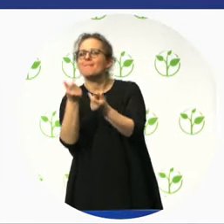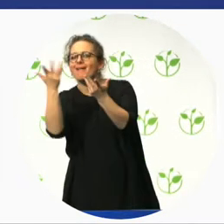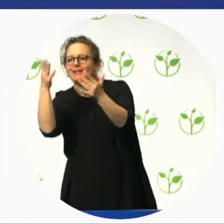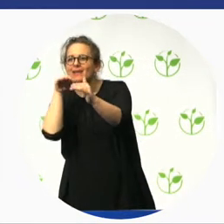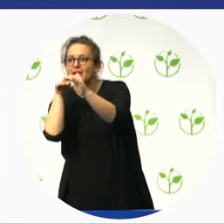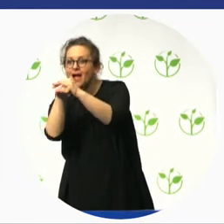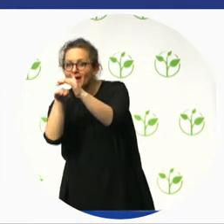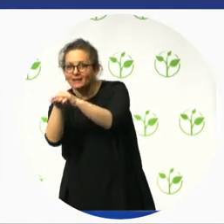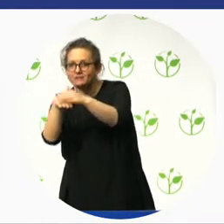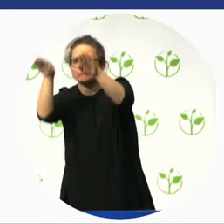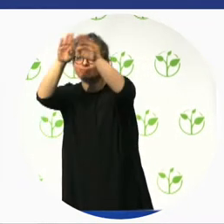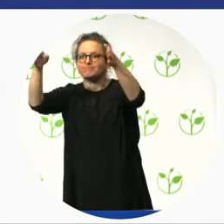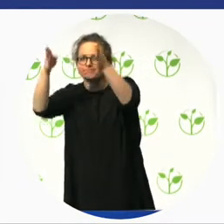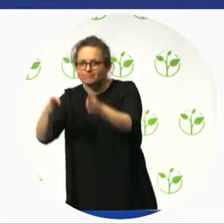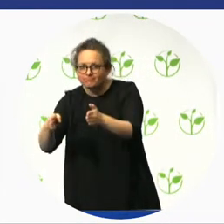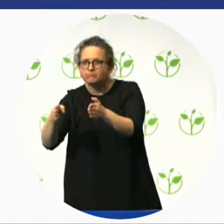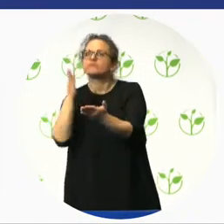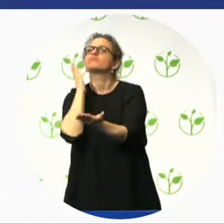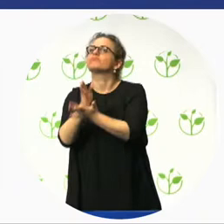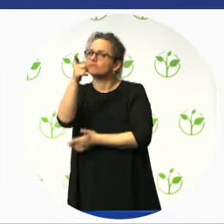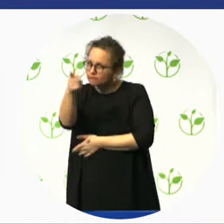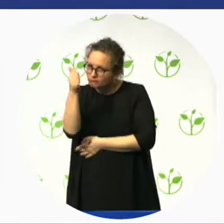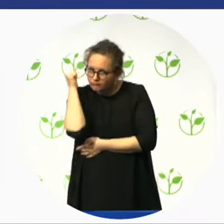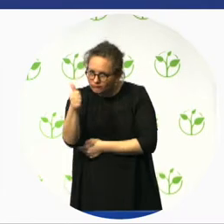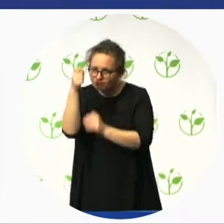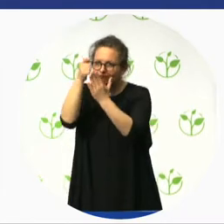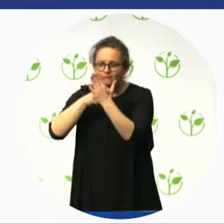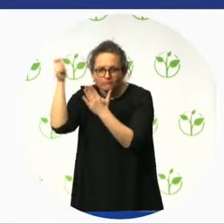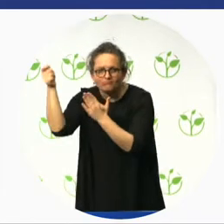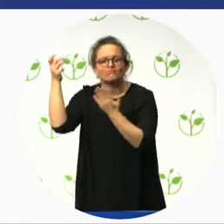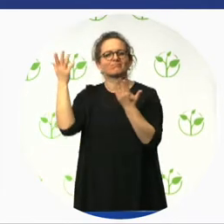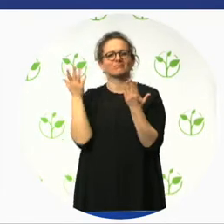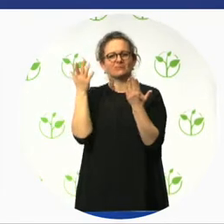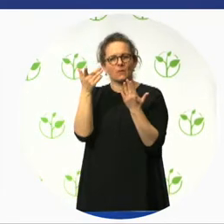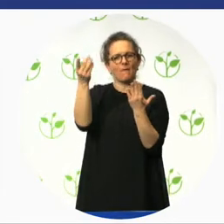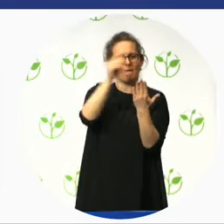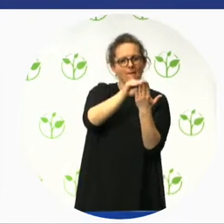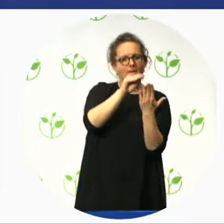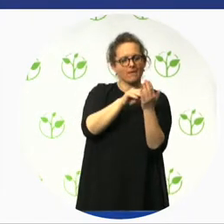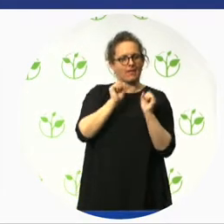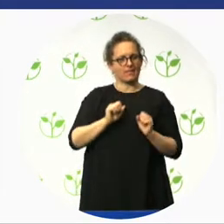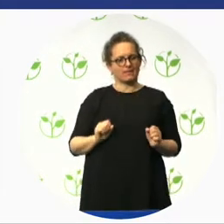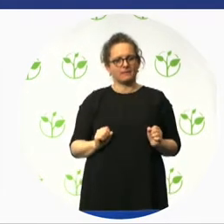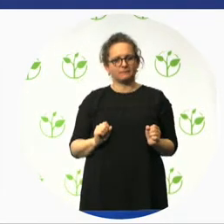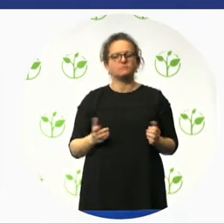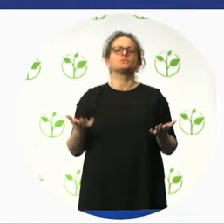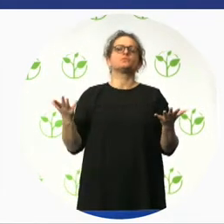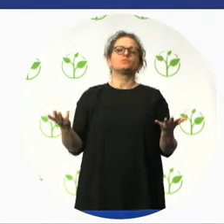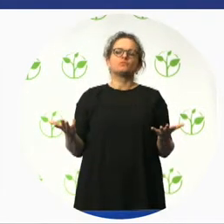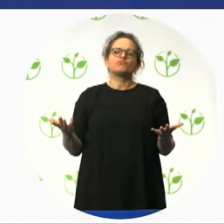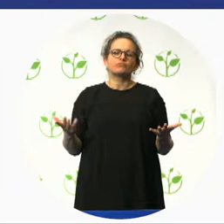To do this, we've developed a universally applicable rating survey or a questionnaire where trained assessors complete.